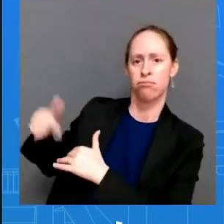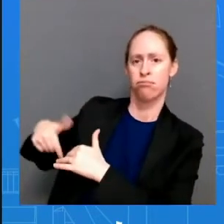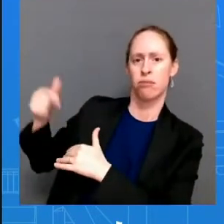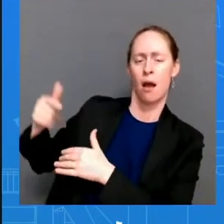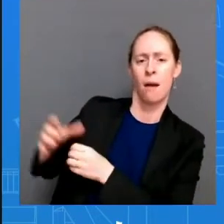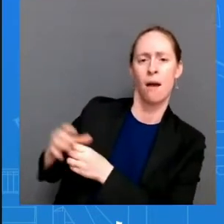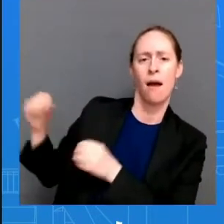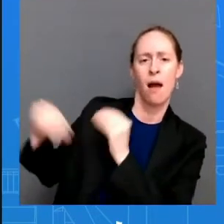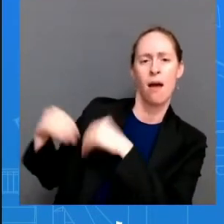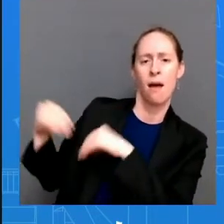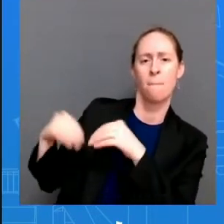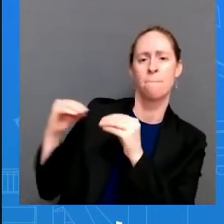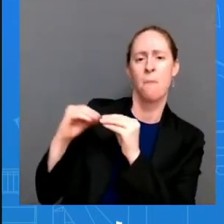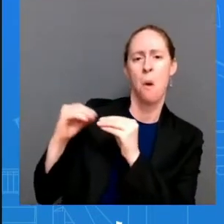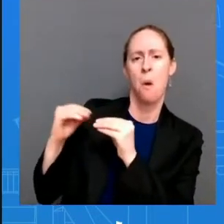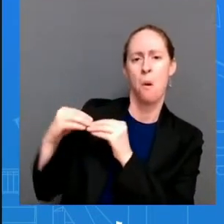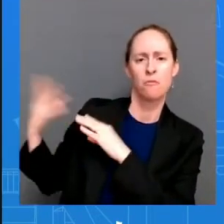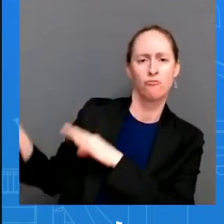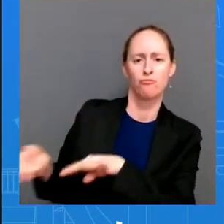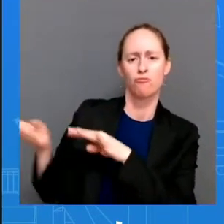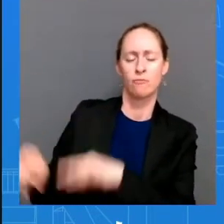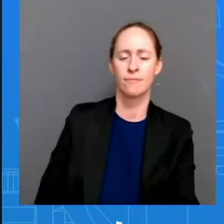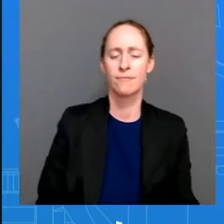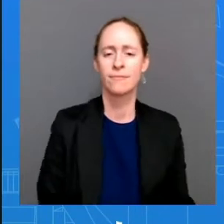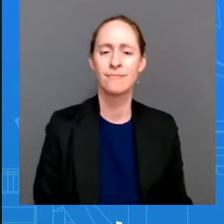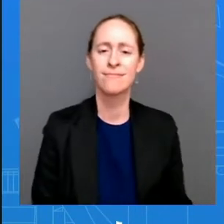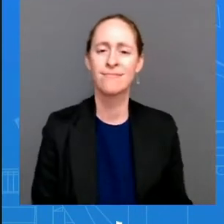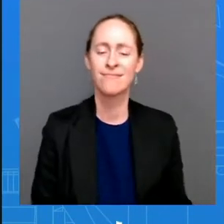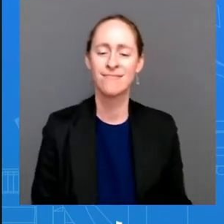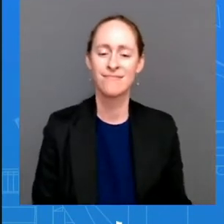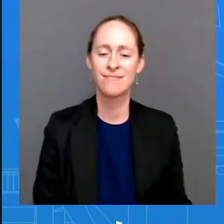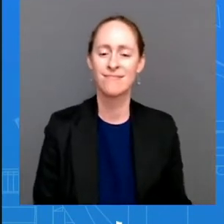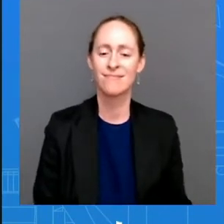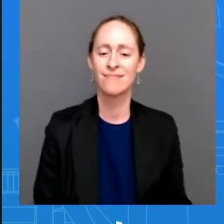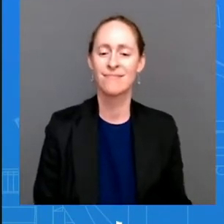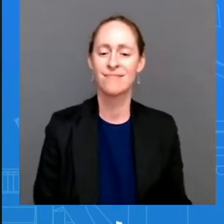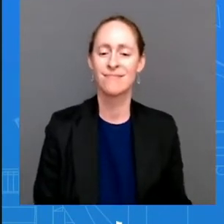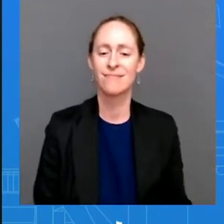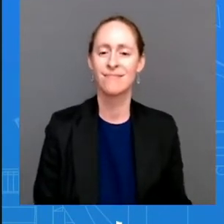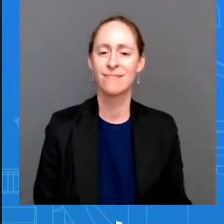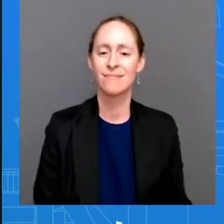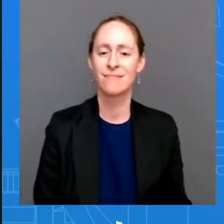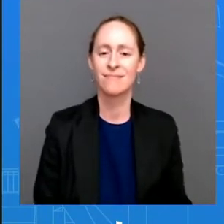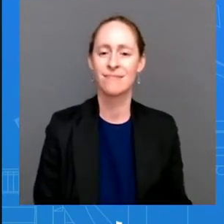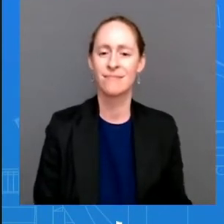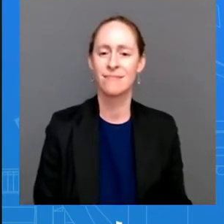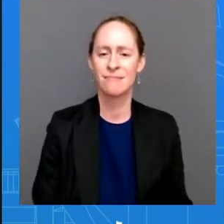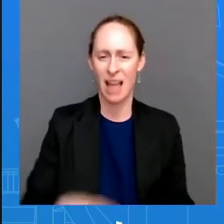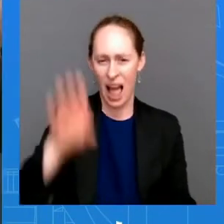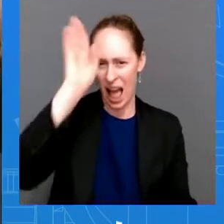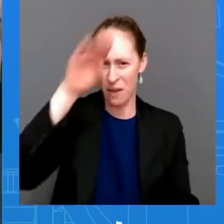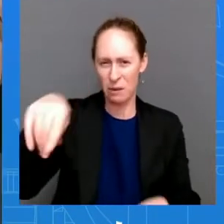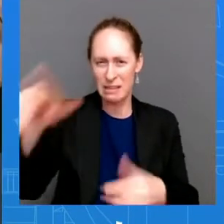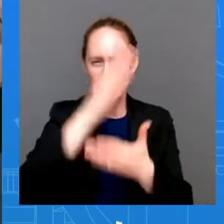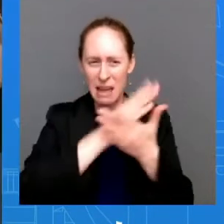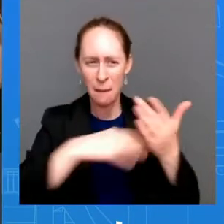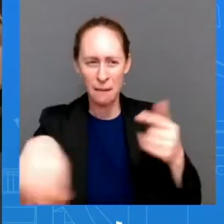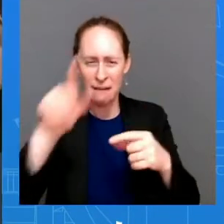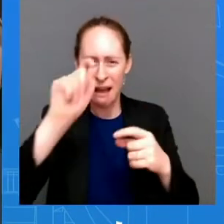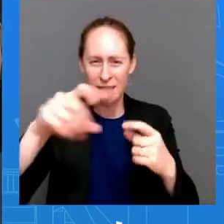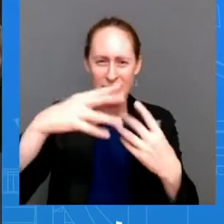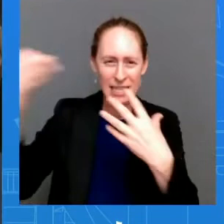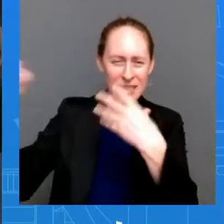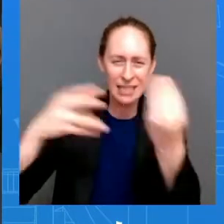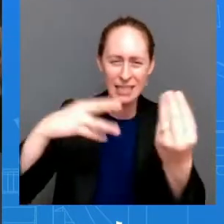go ahead go ahead steven and i'll come down thanks sorry i know people are leaving all right very quickly um where are the deliberations on a